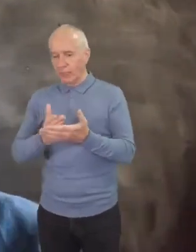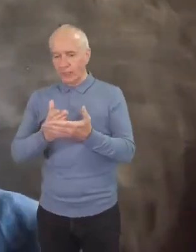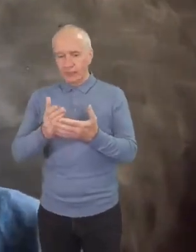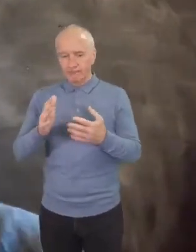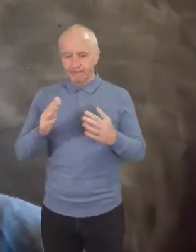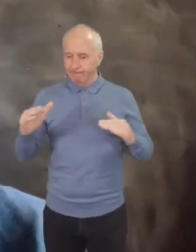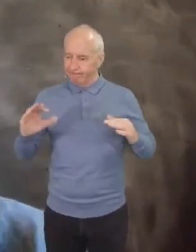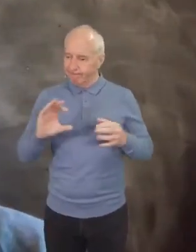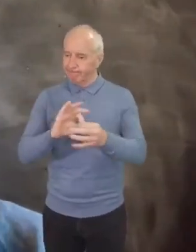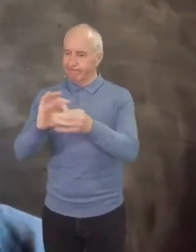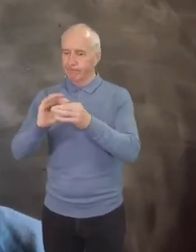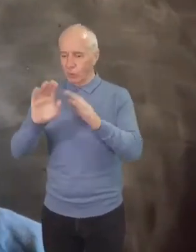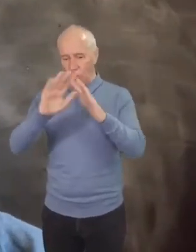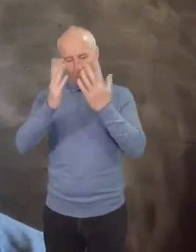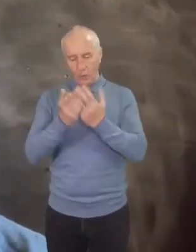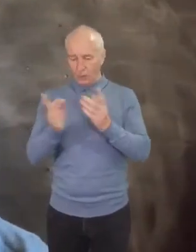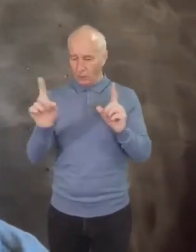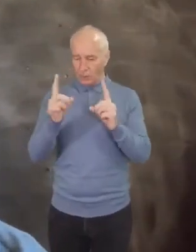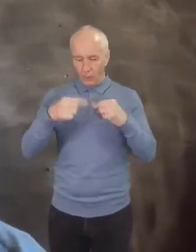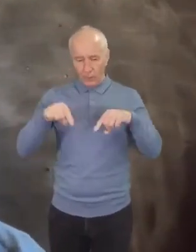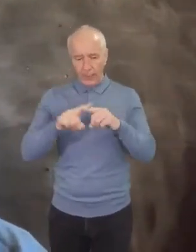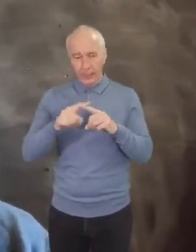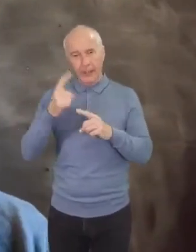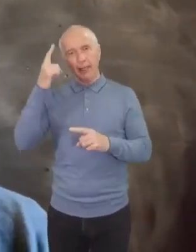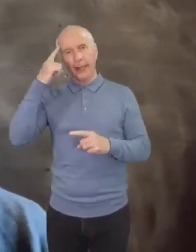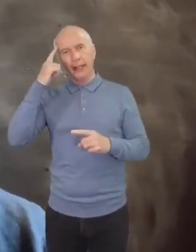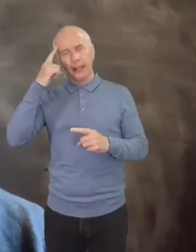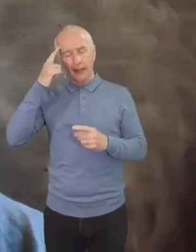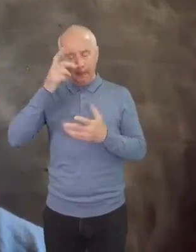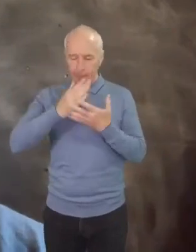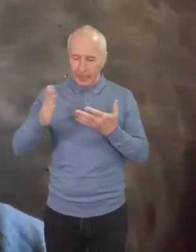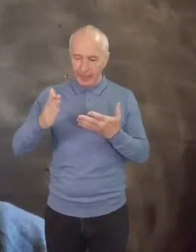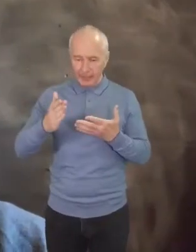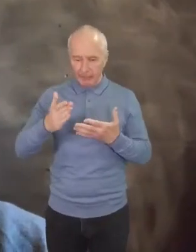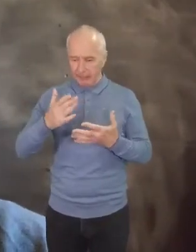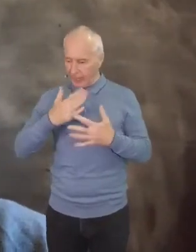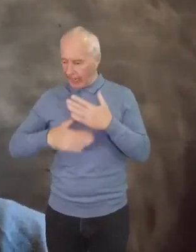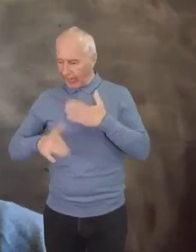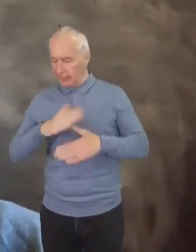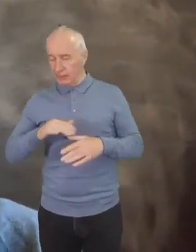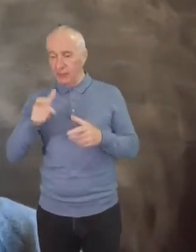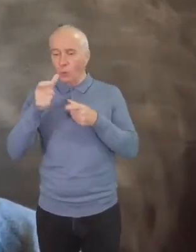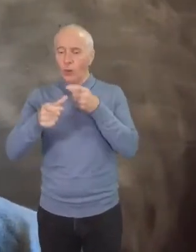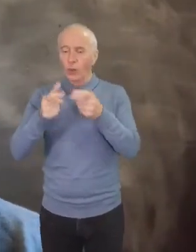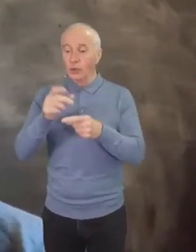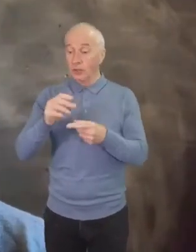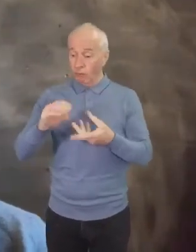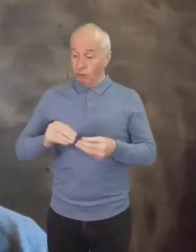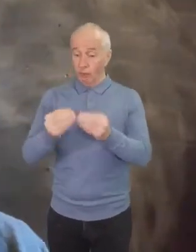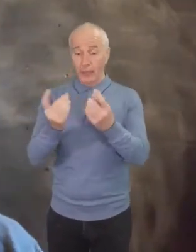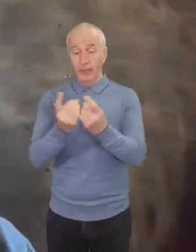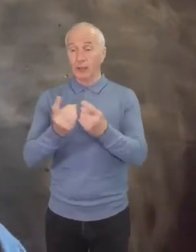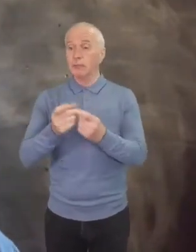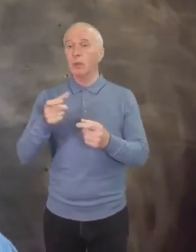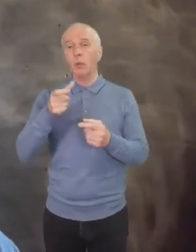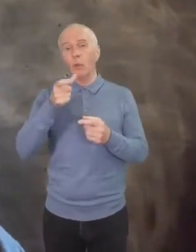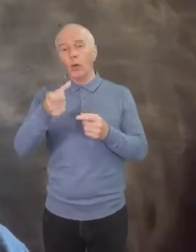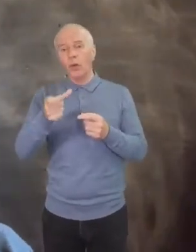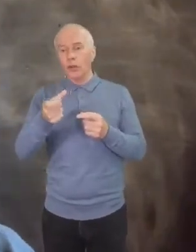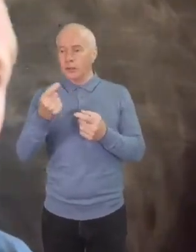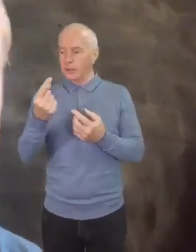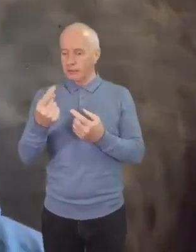world, what we think or believe or how we act. But words don't just create things. Words themselves are somewhat organic,